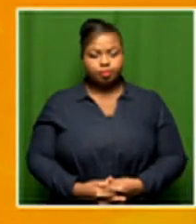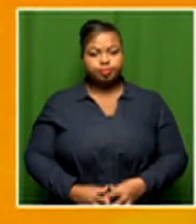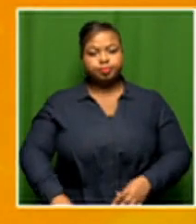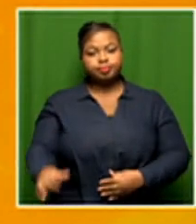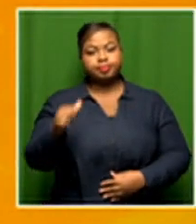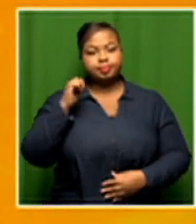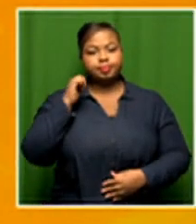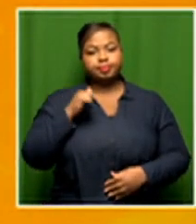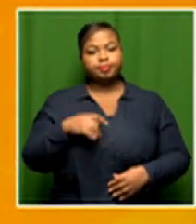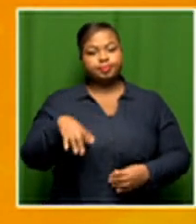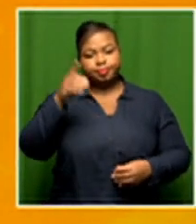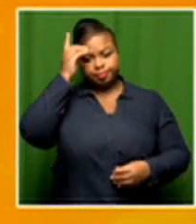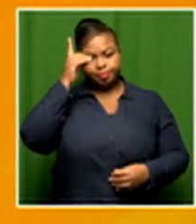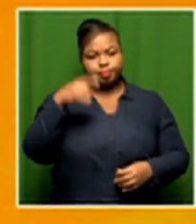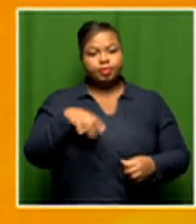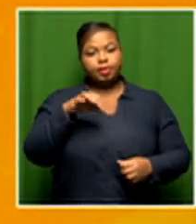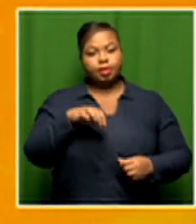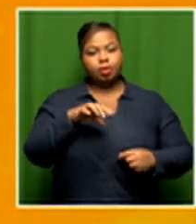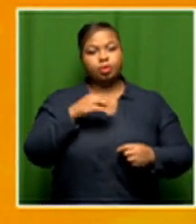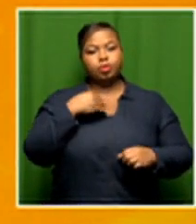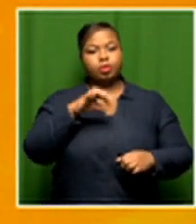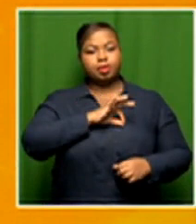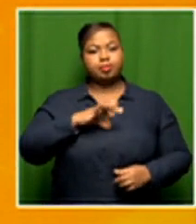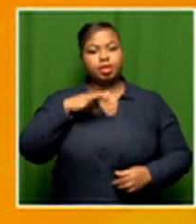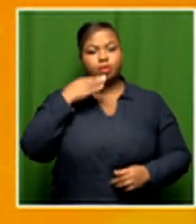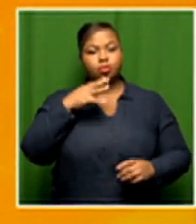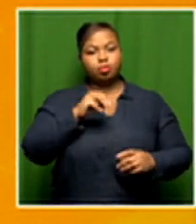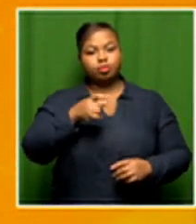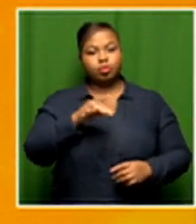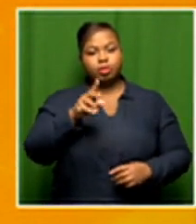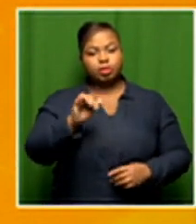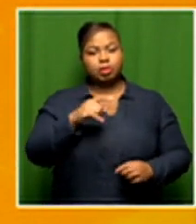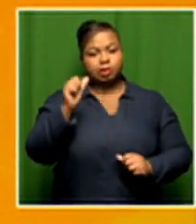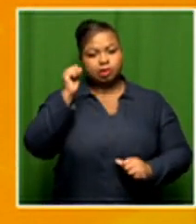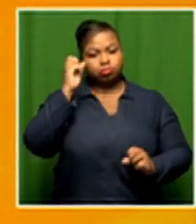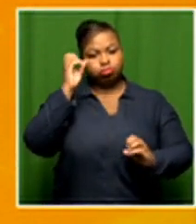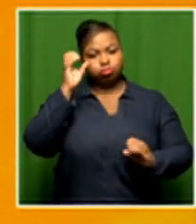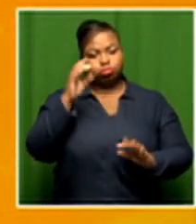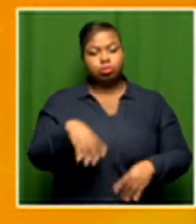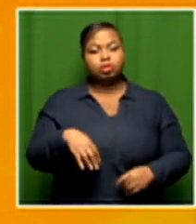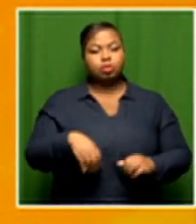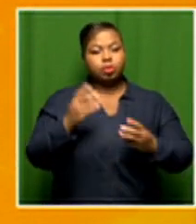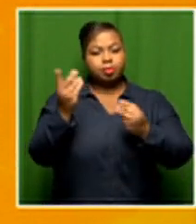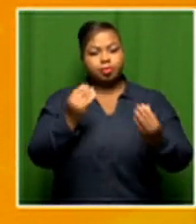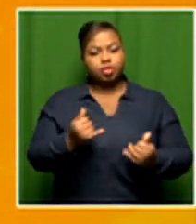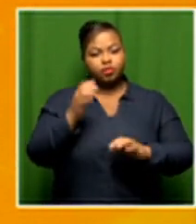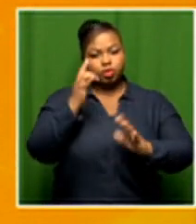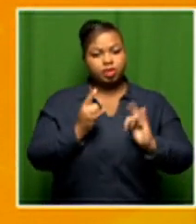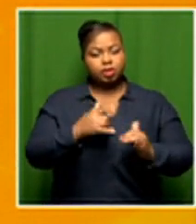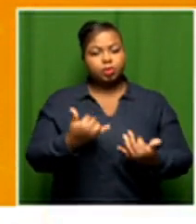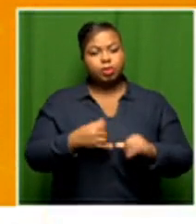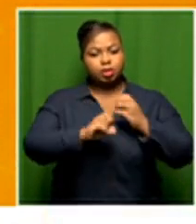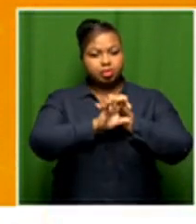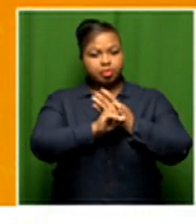yesterday the etegwini mayor mkolisi kaunda tabled his budget policy speech for the city this morning he joins us now via